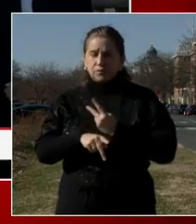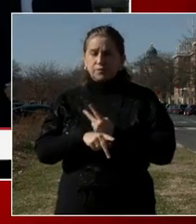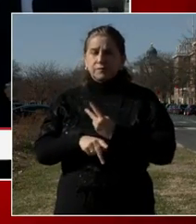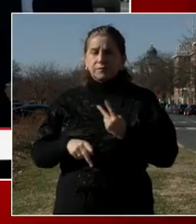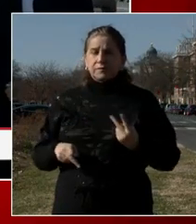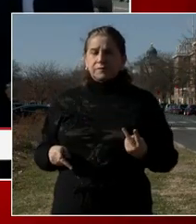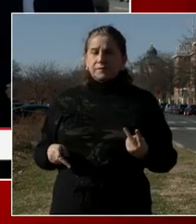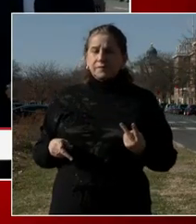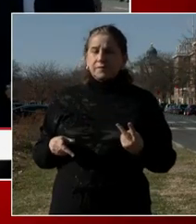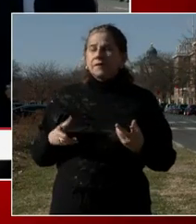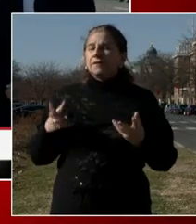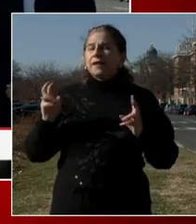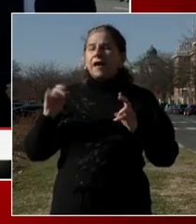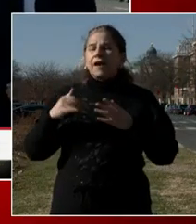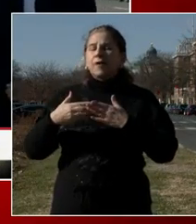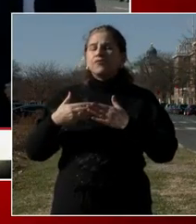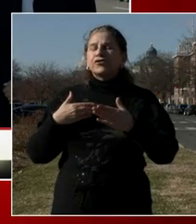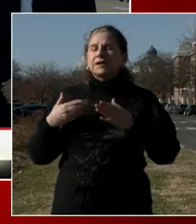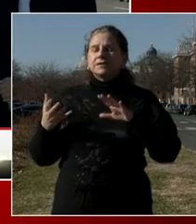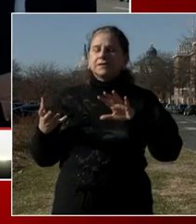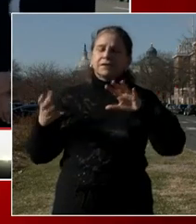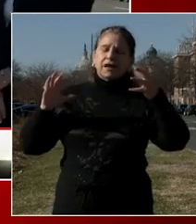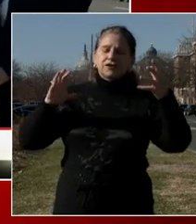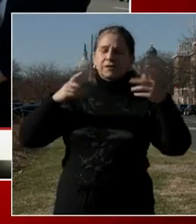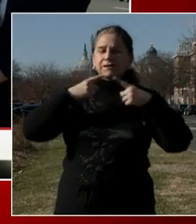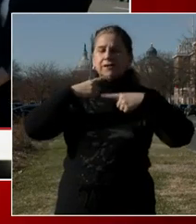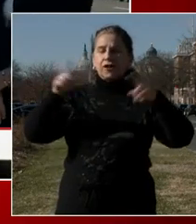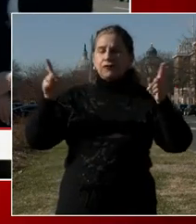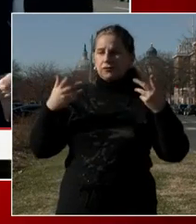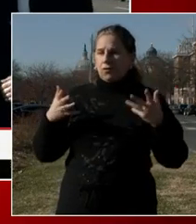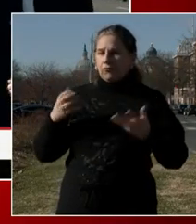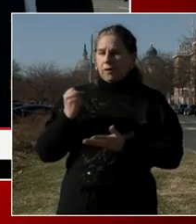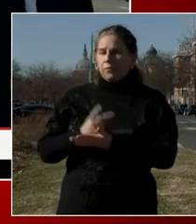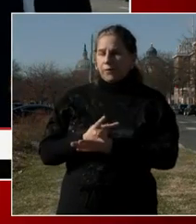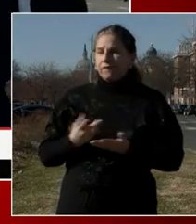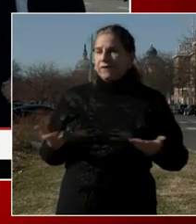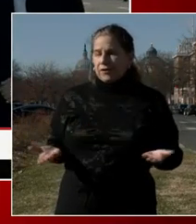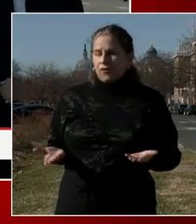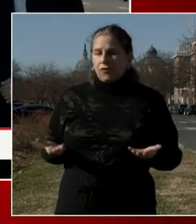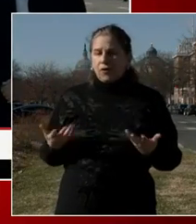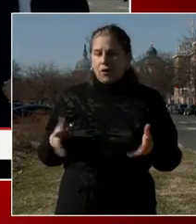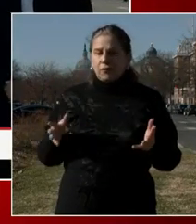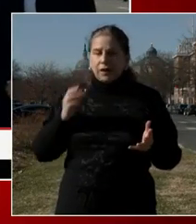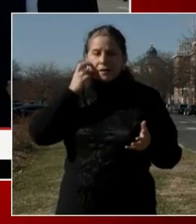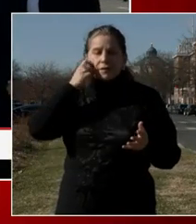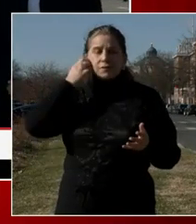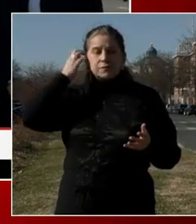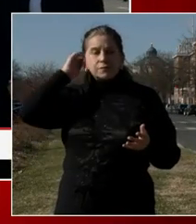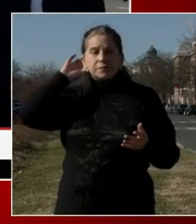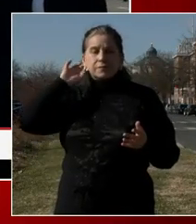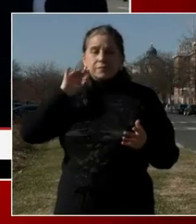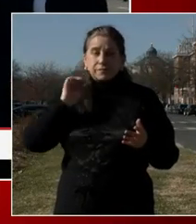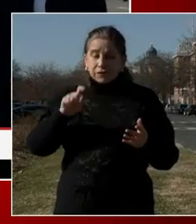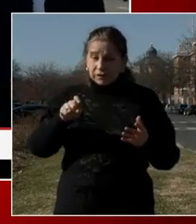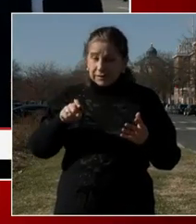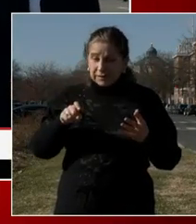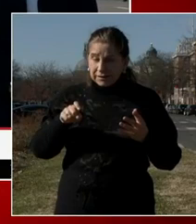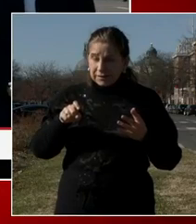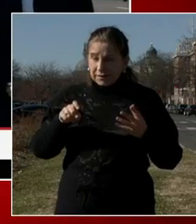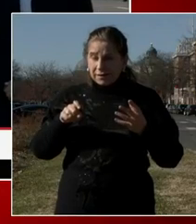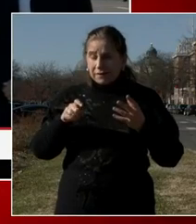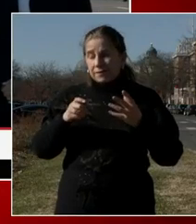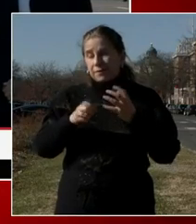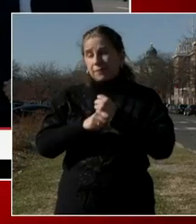declaration that was approved, uh, and we're investigating if there's any additional federal payments to businesses